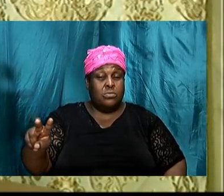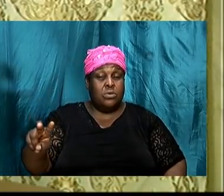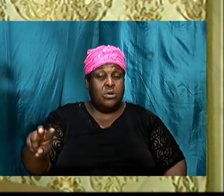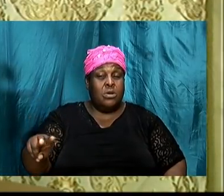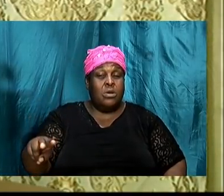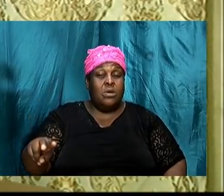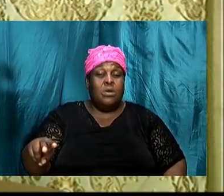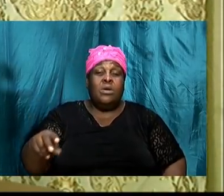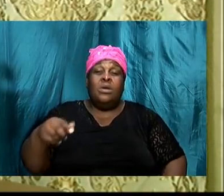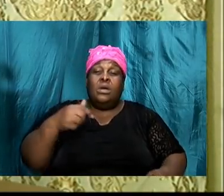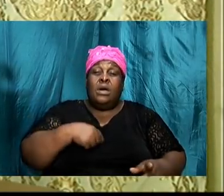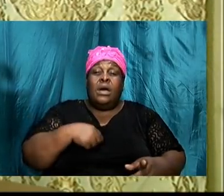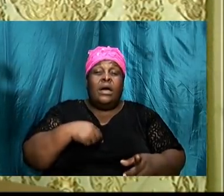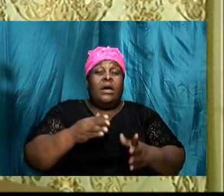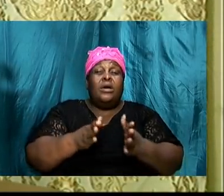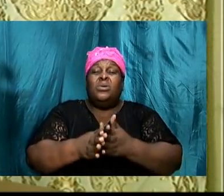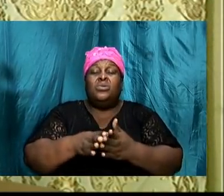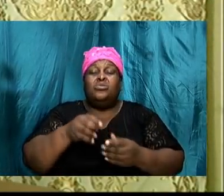it says, urge you,